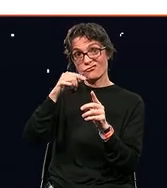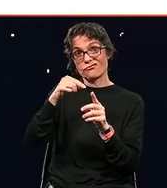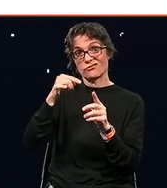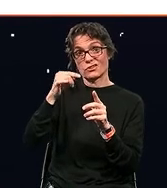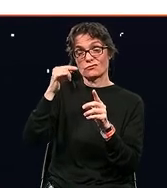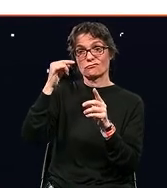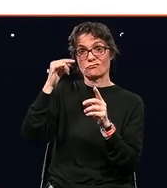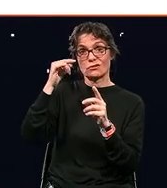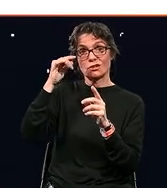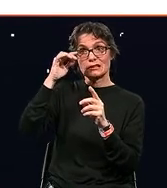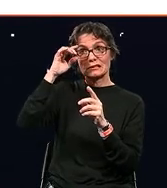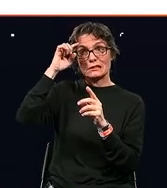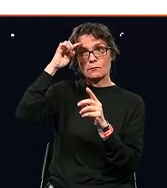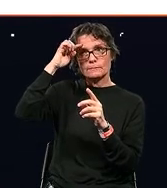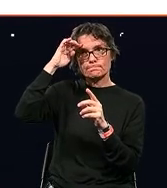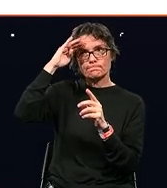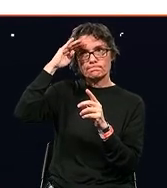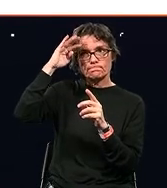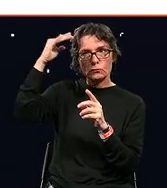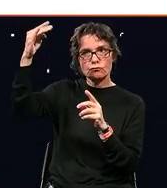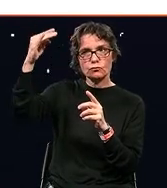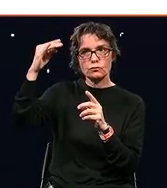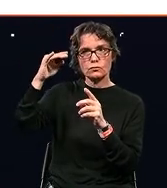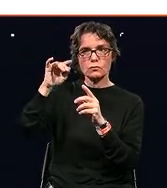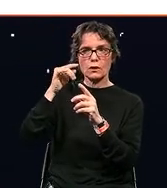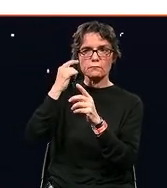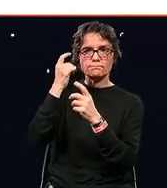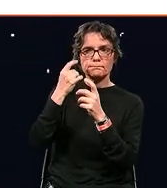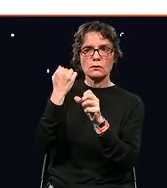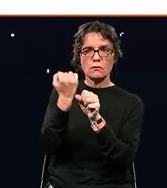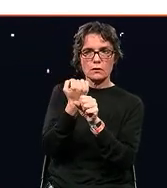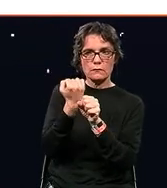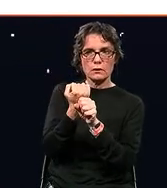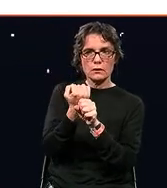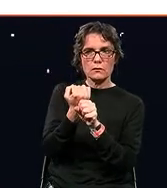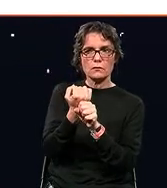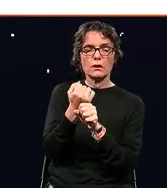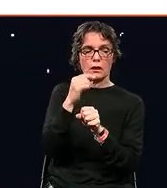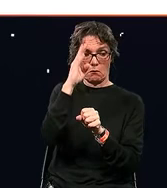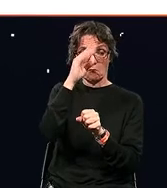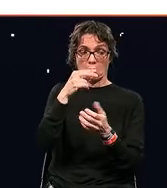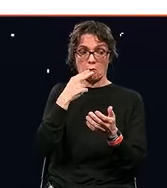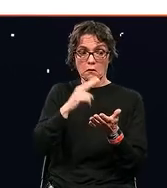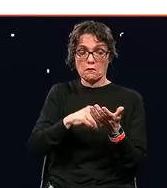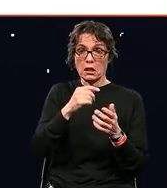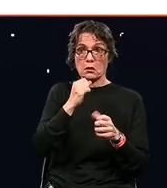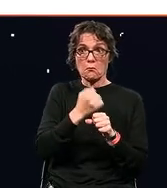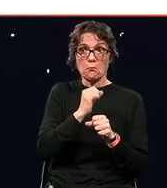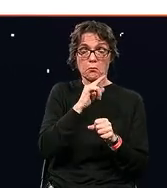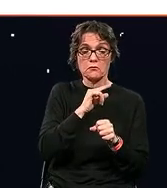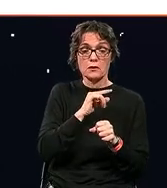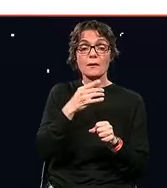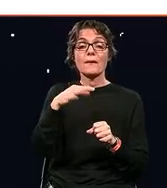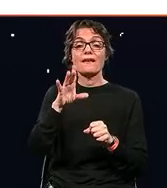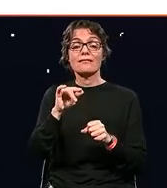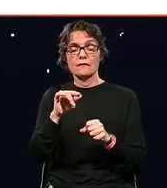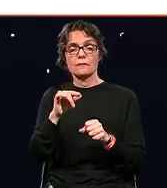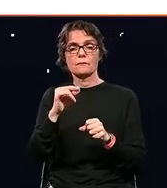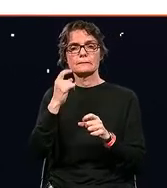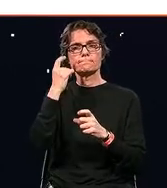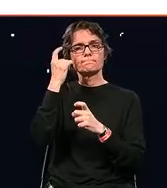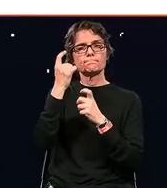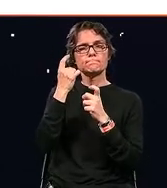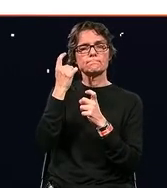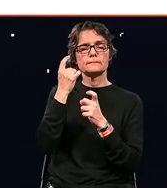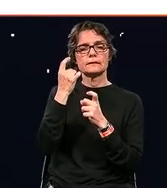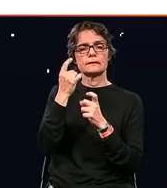features and new products and new services because we can. But I'd like to flip that and think of what